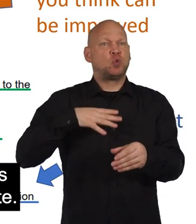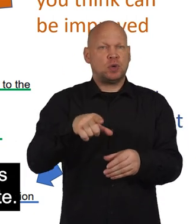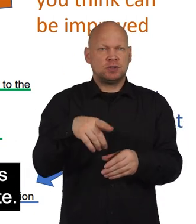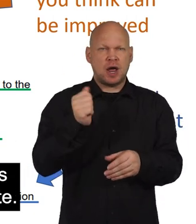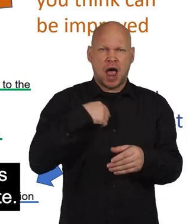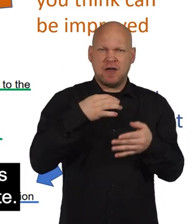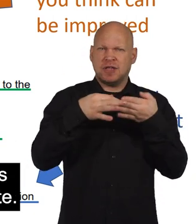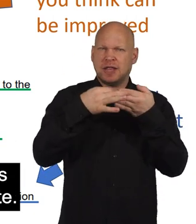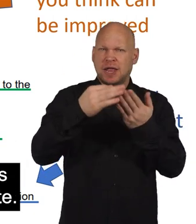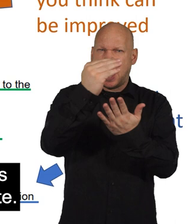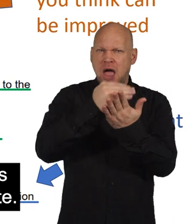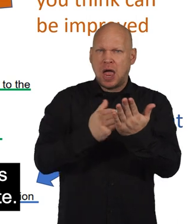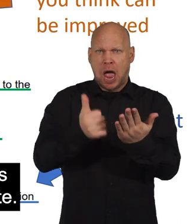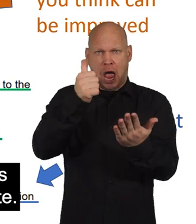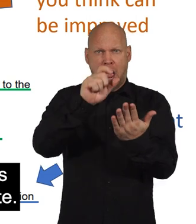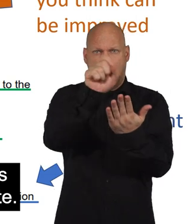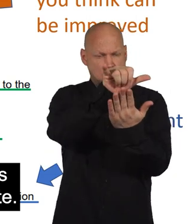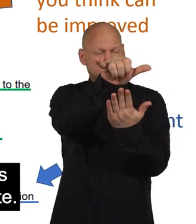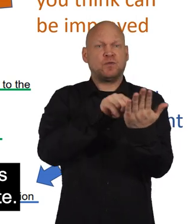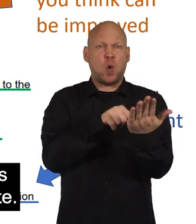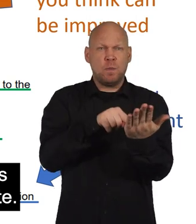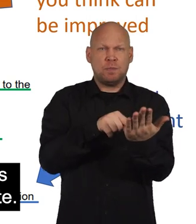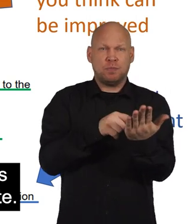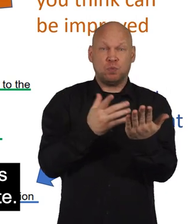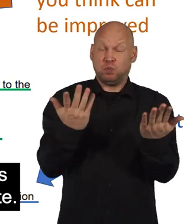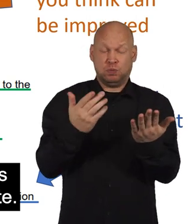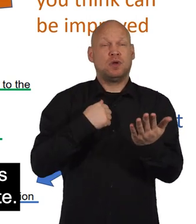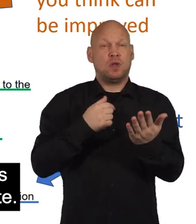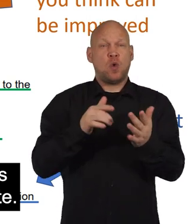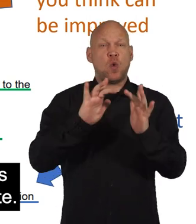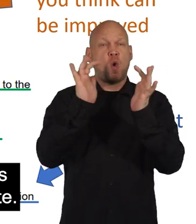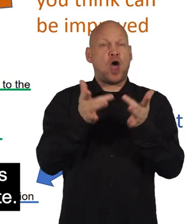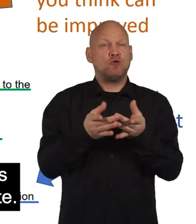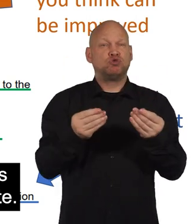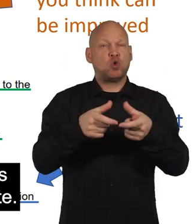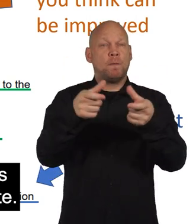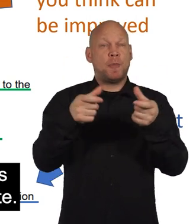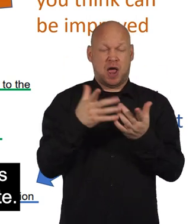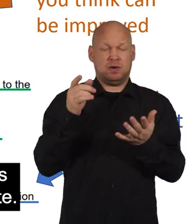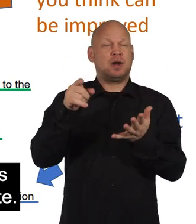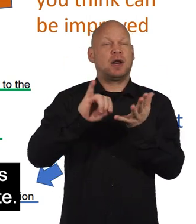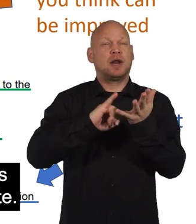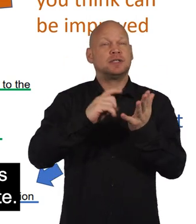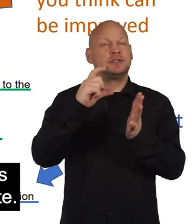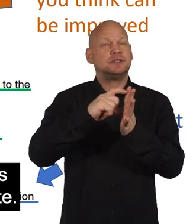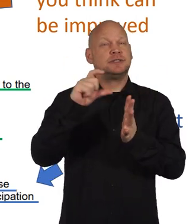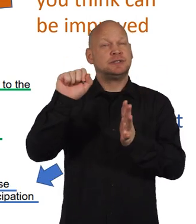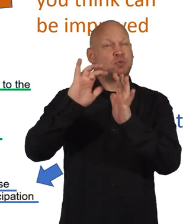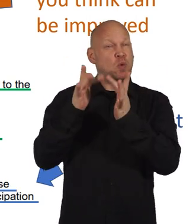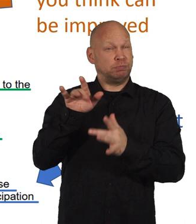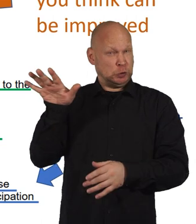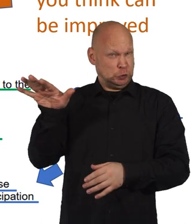We've got guides to completing the questions in our online resource pack on SCDC's website.